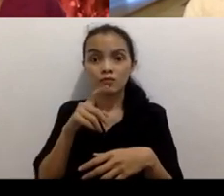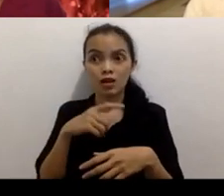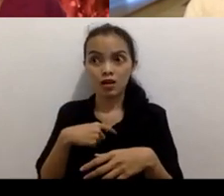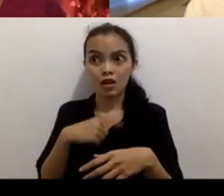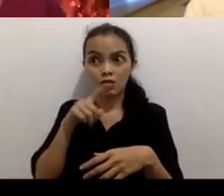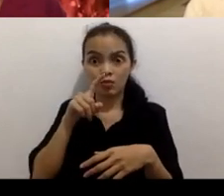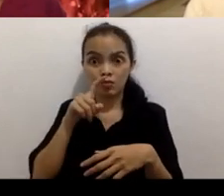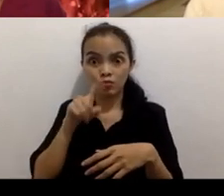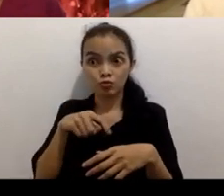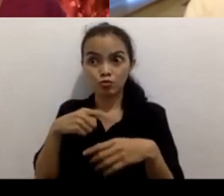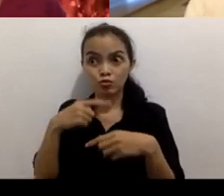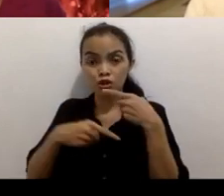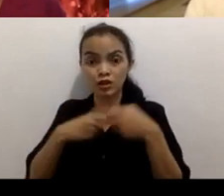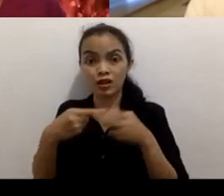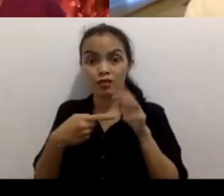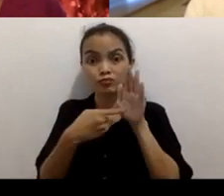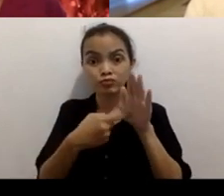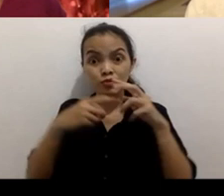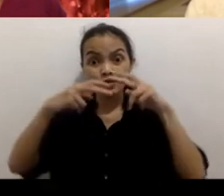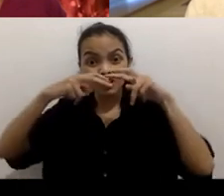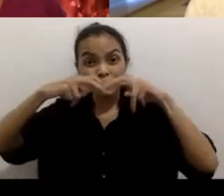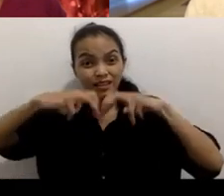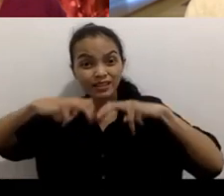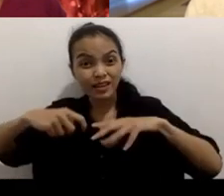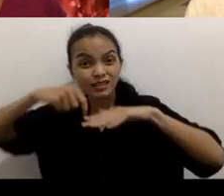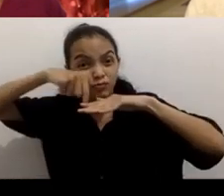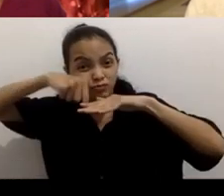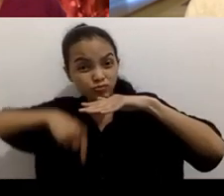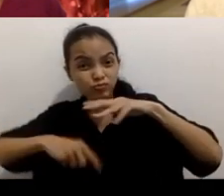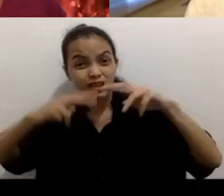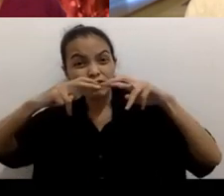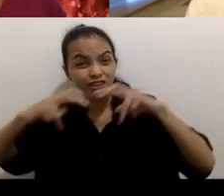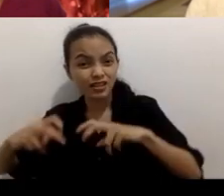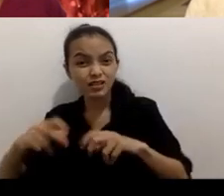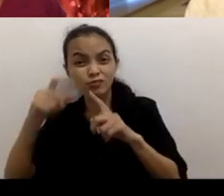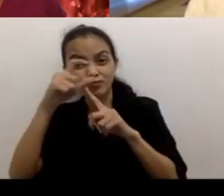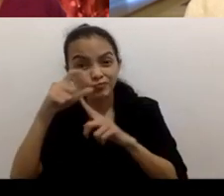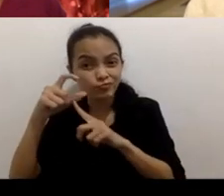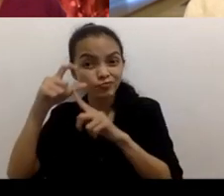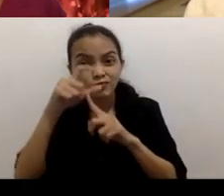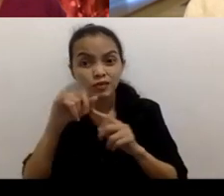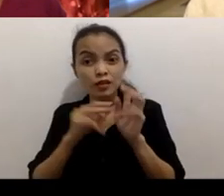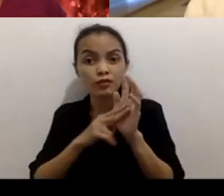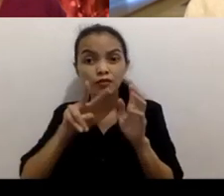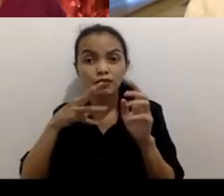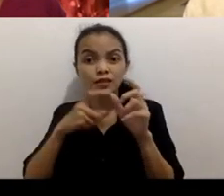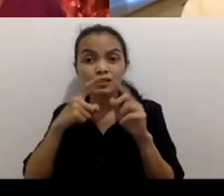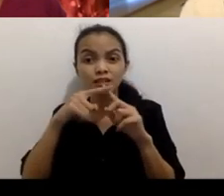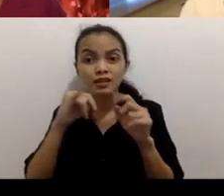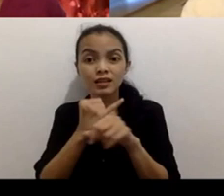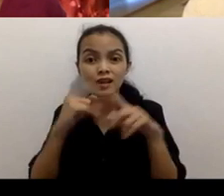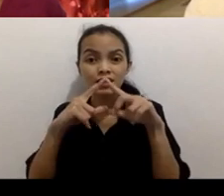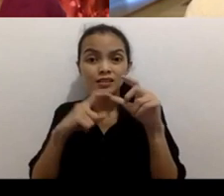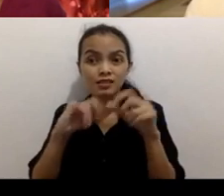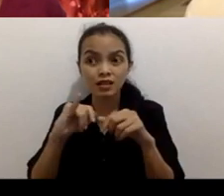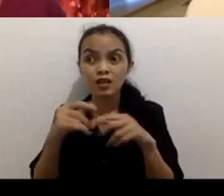story or uh and and then and you know are we telling a regional story or versus a global